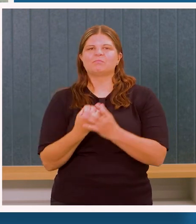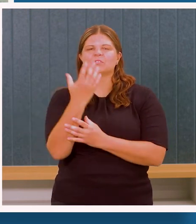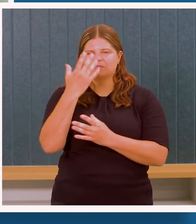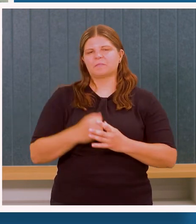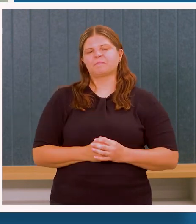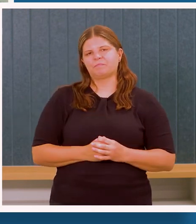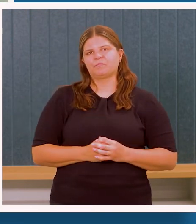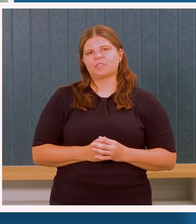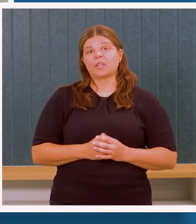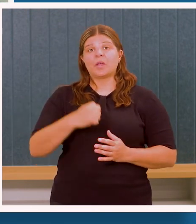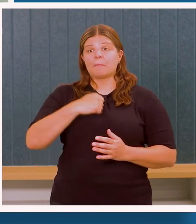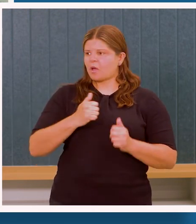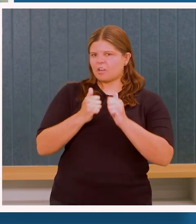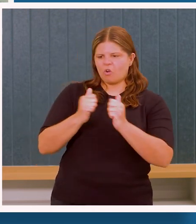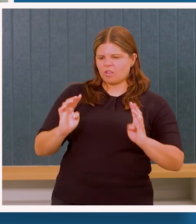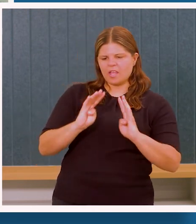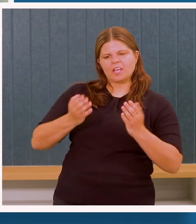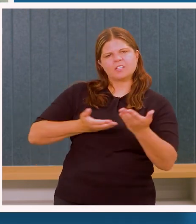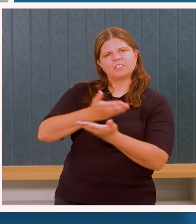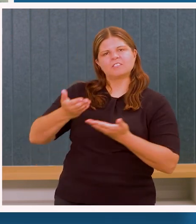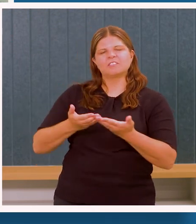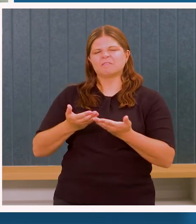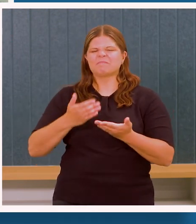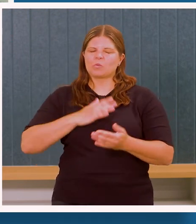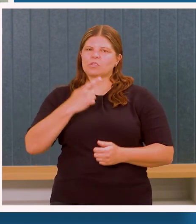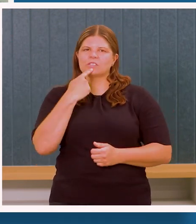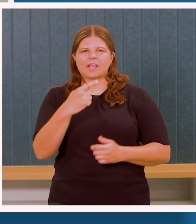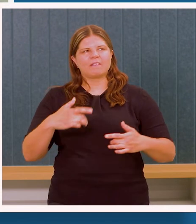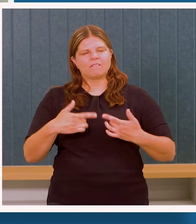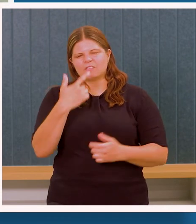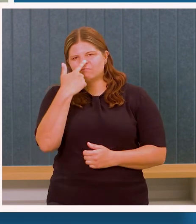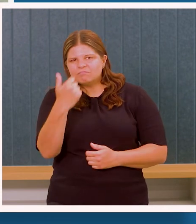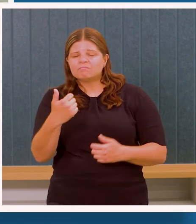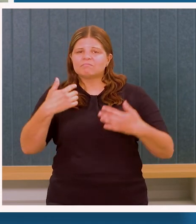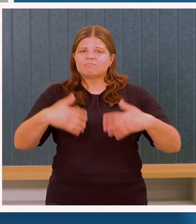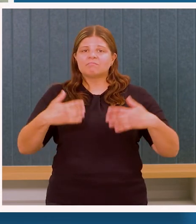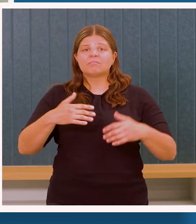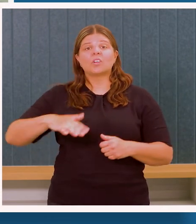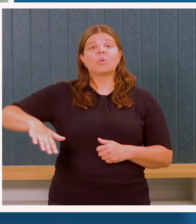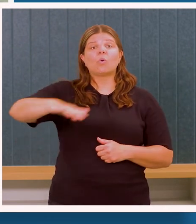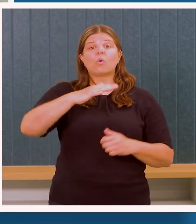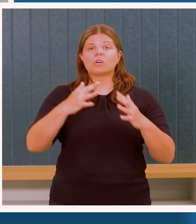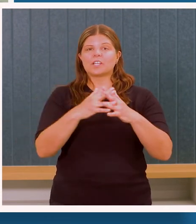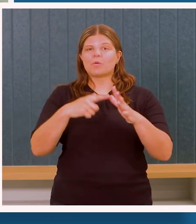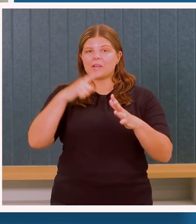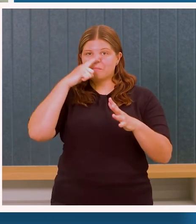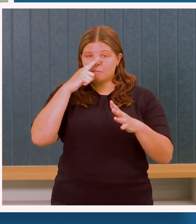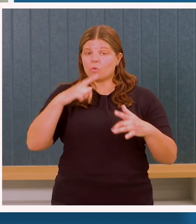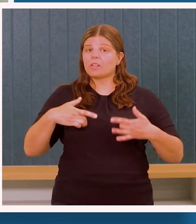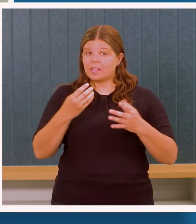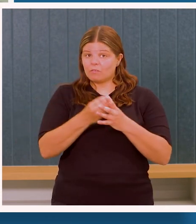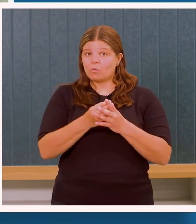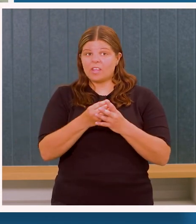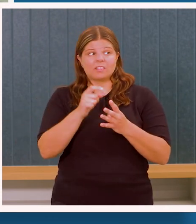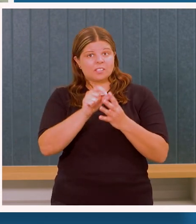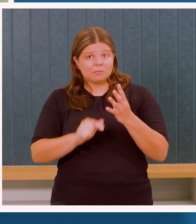On behalf of my colleagues in the Co-Design Group, it has been our privilege to represent the views of all Western Australians